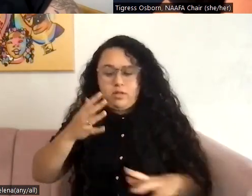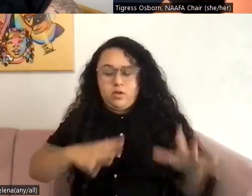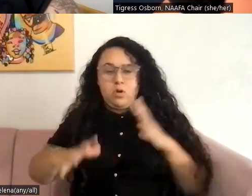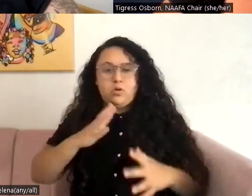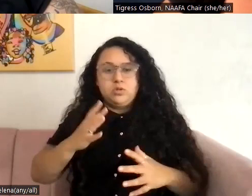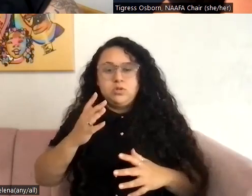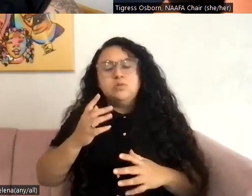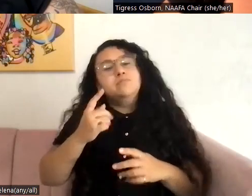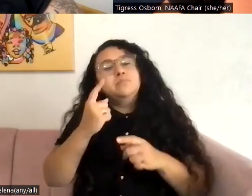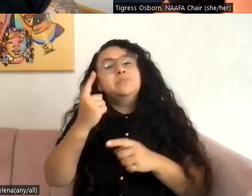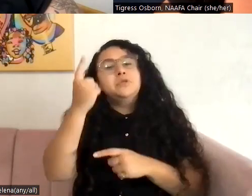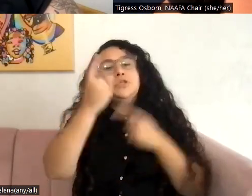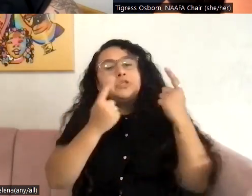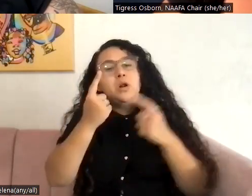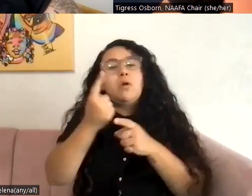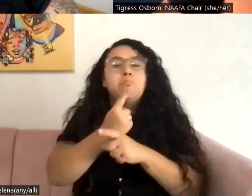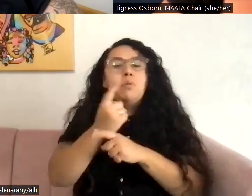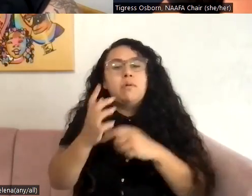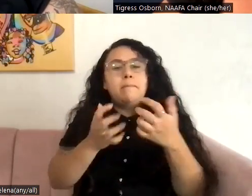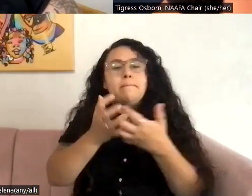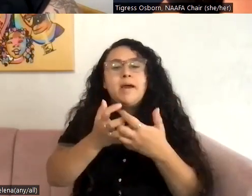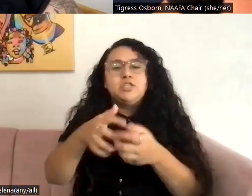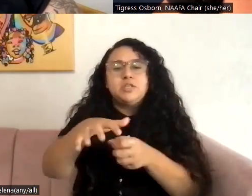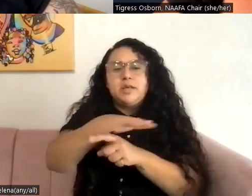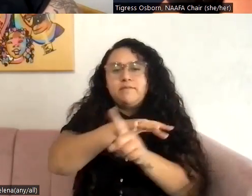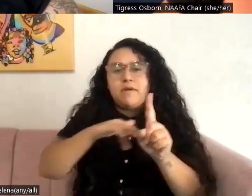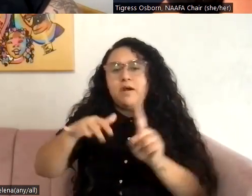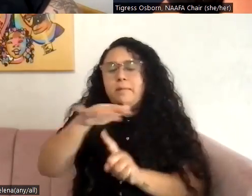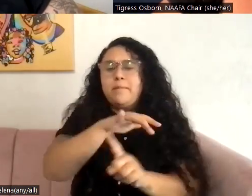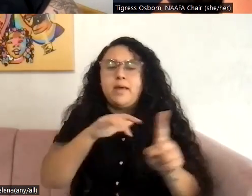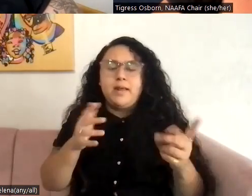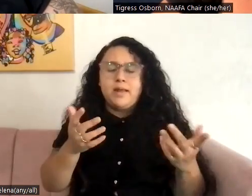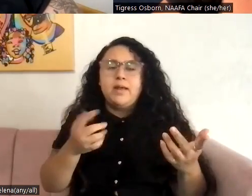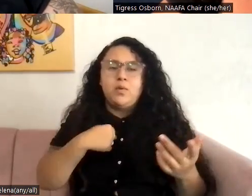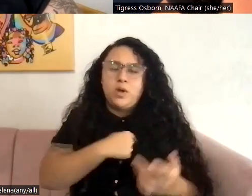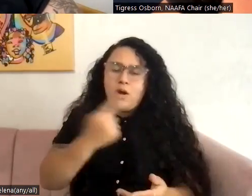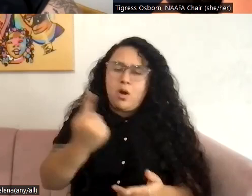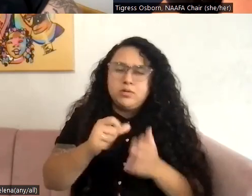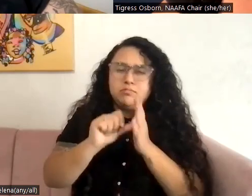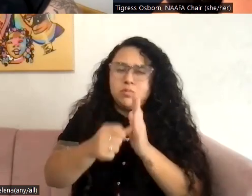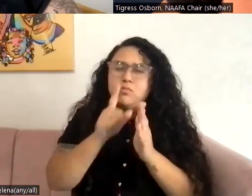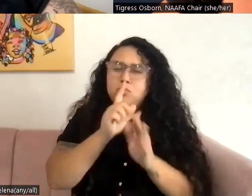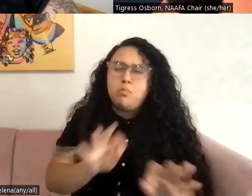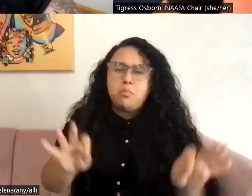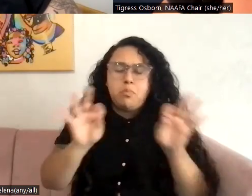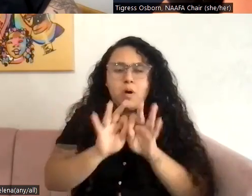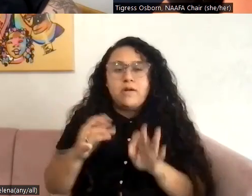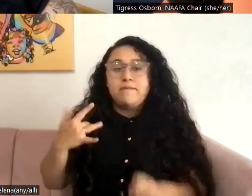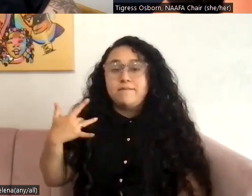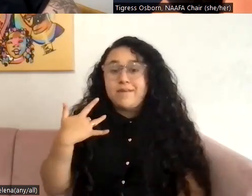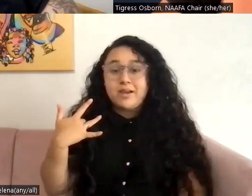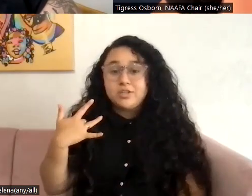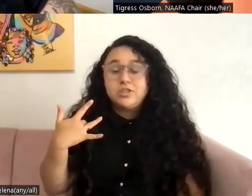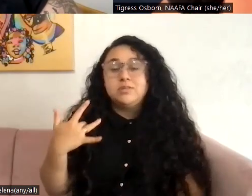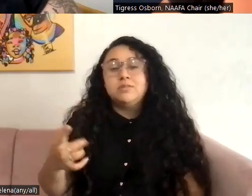considered appropriate for the spaces that they're in. Um, so we always want to highlight the importance of fashion, both in the